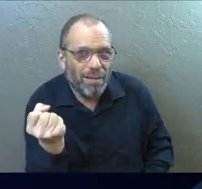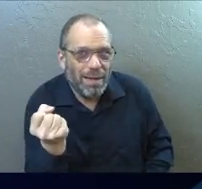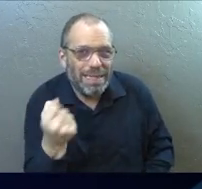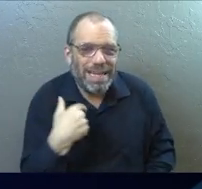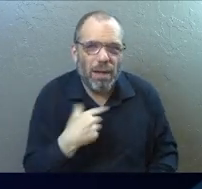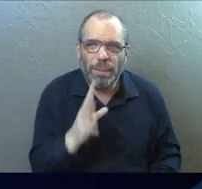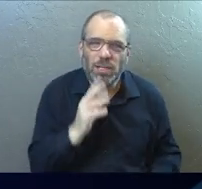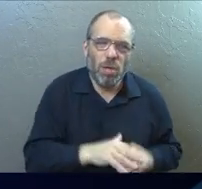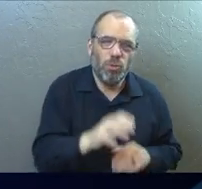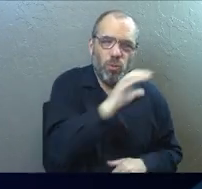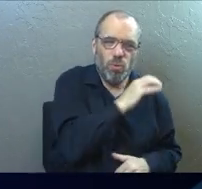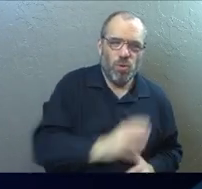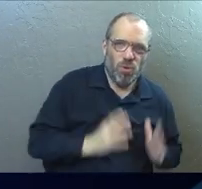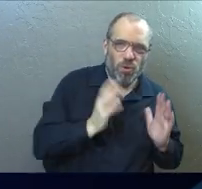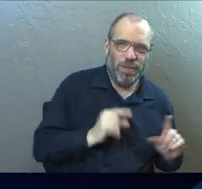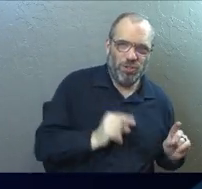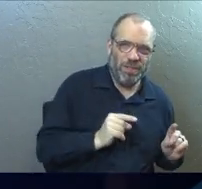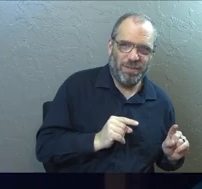talk to the Christians first.